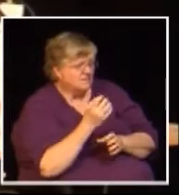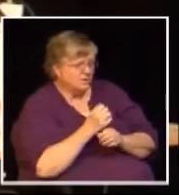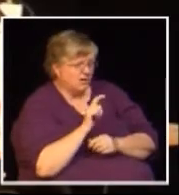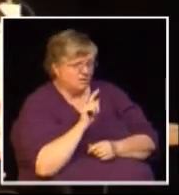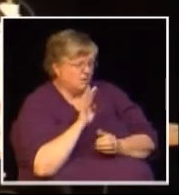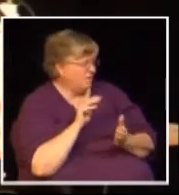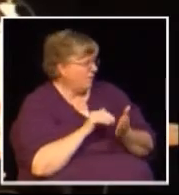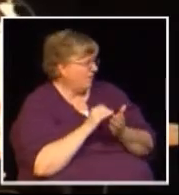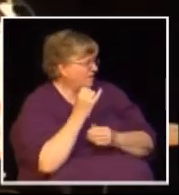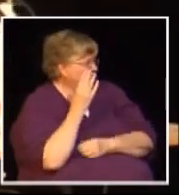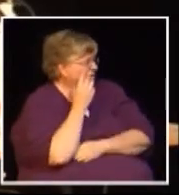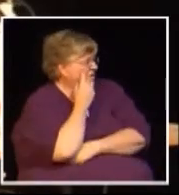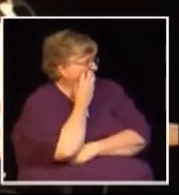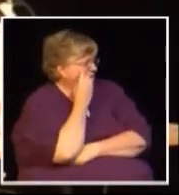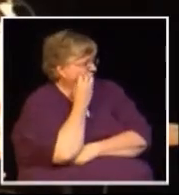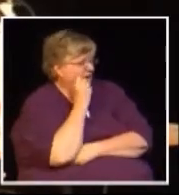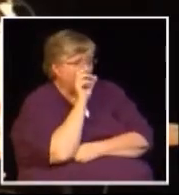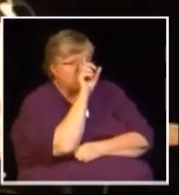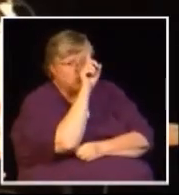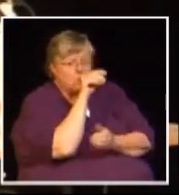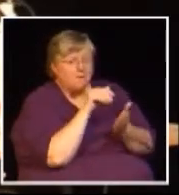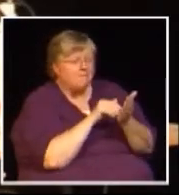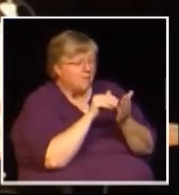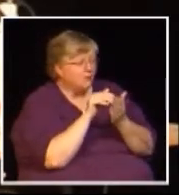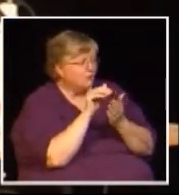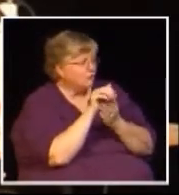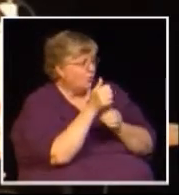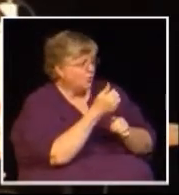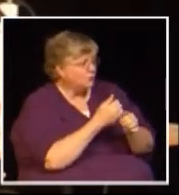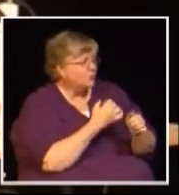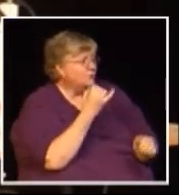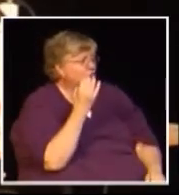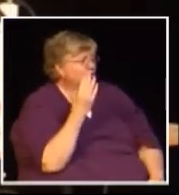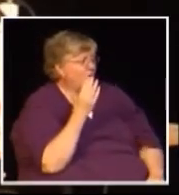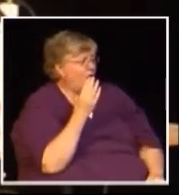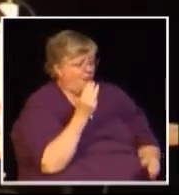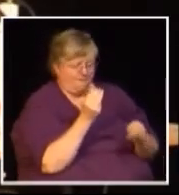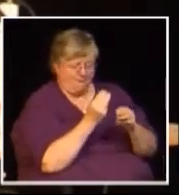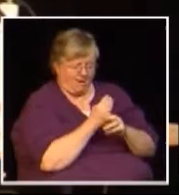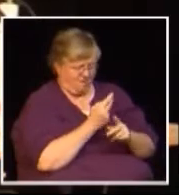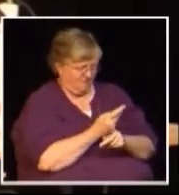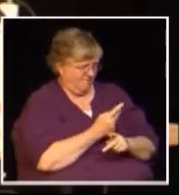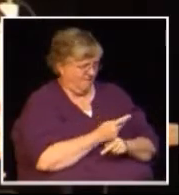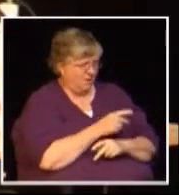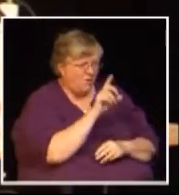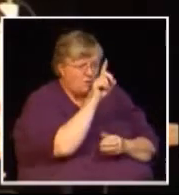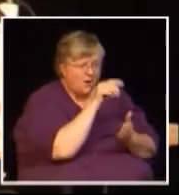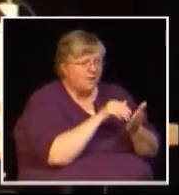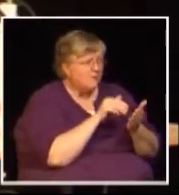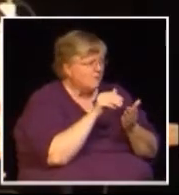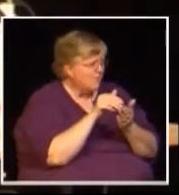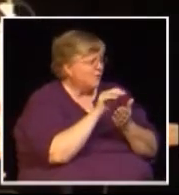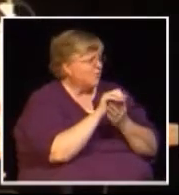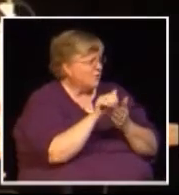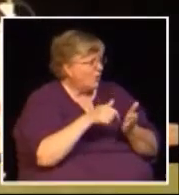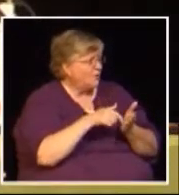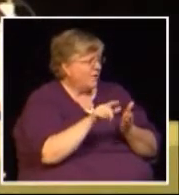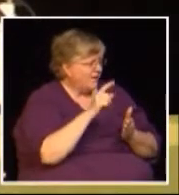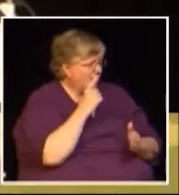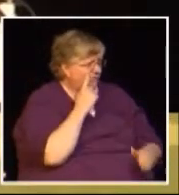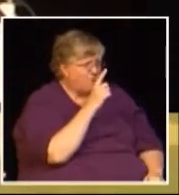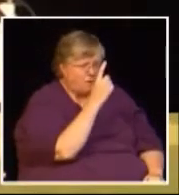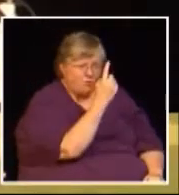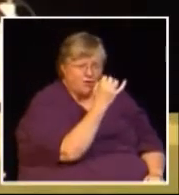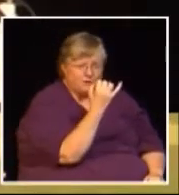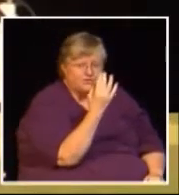and you're going to get 24,000 jobs that works out to $1 million per job that's a real good investment